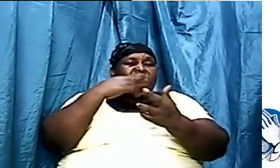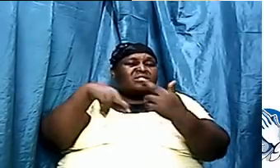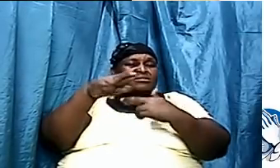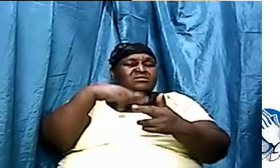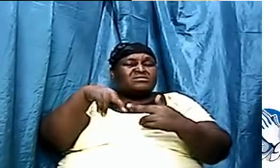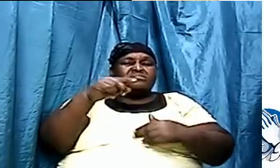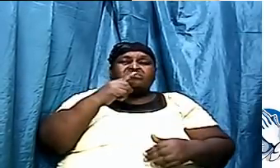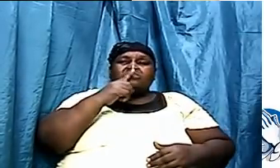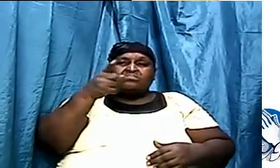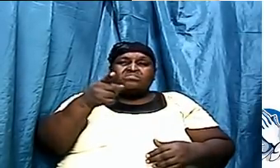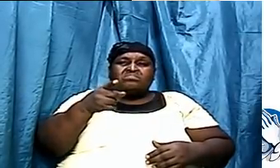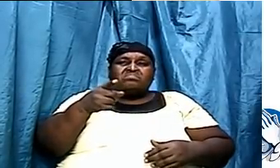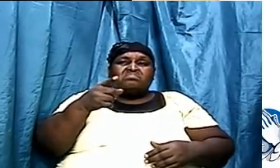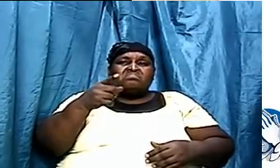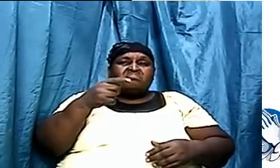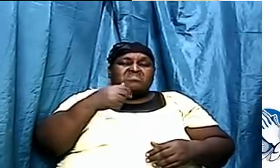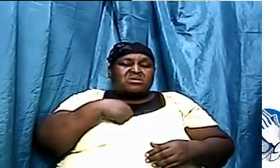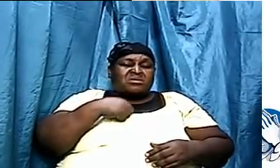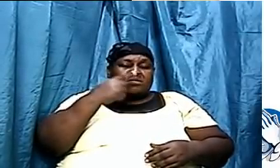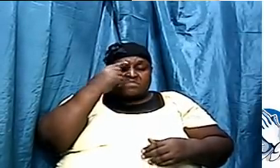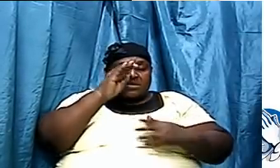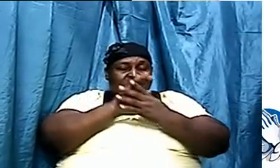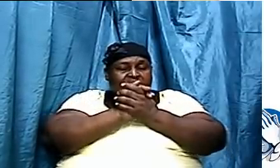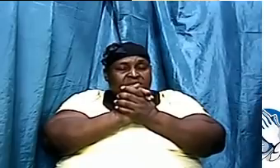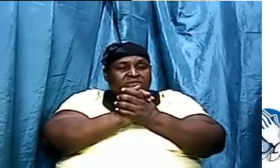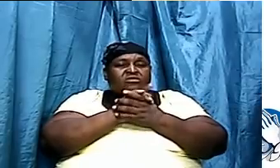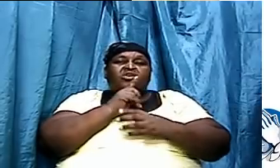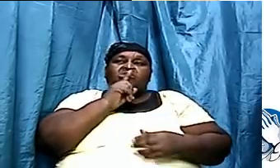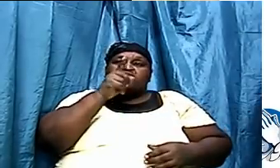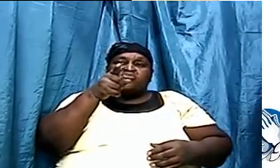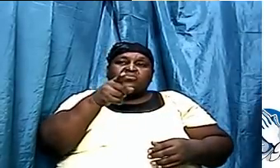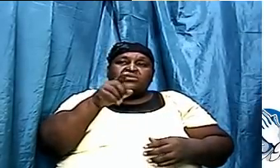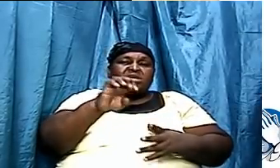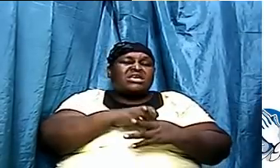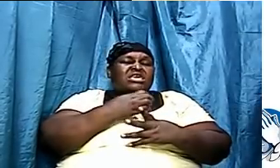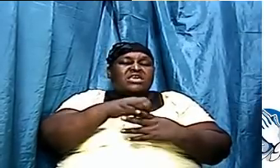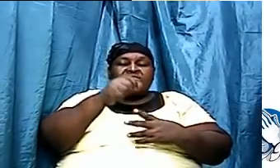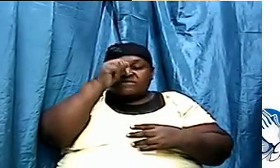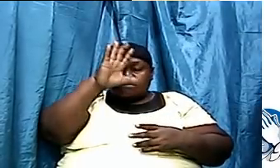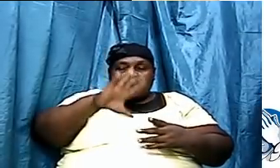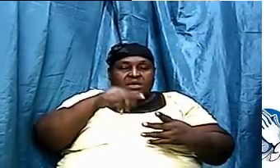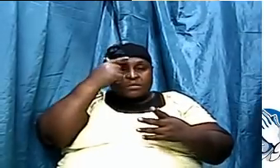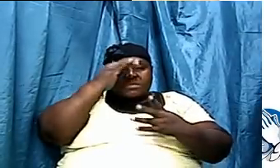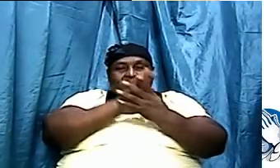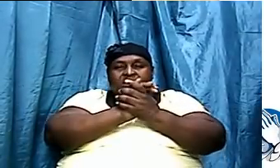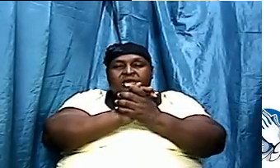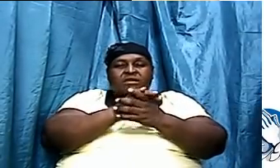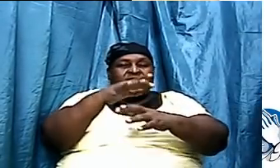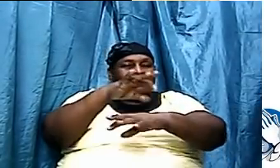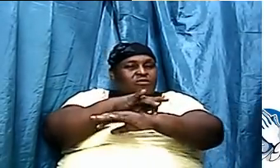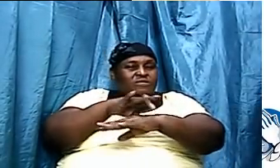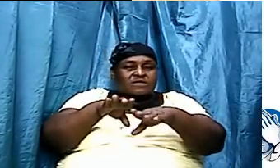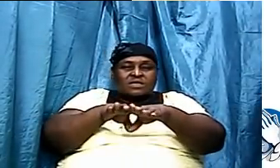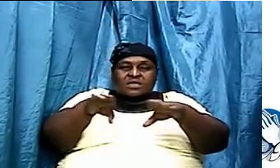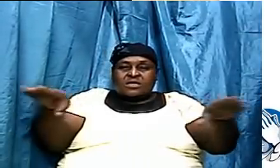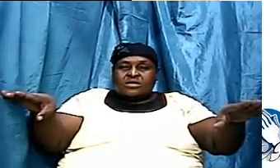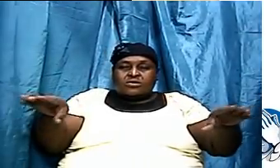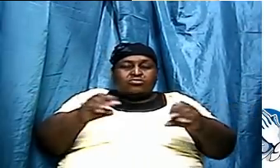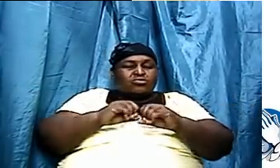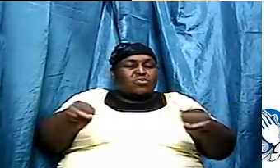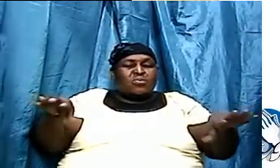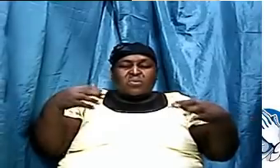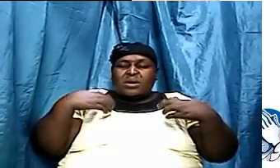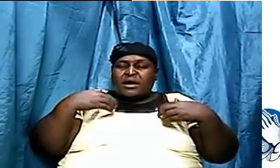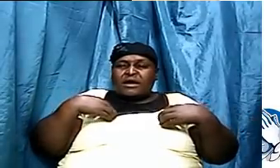I believe in absolute truth because even when the men believed that the earth was flat and they didn't have the equipment to show that the earth was not flat,